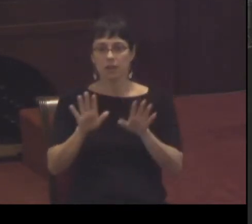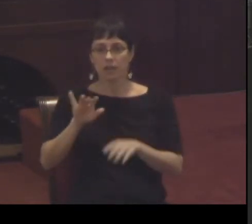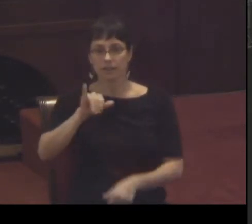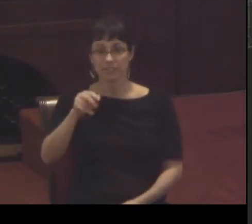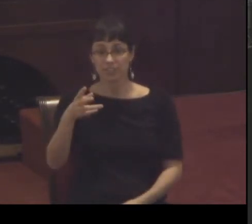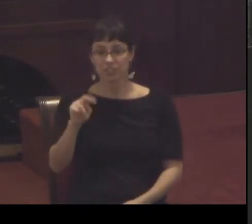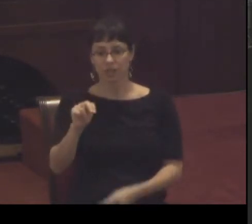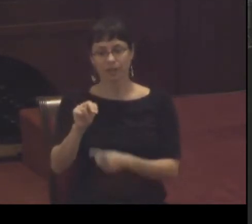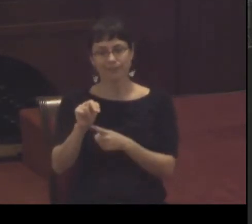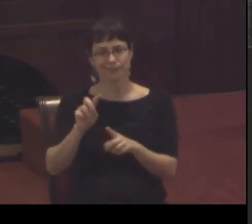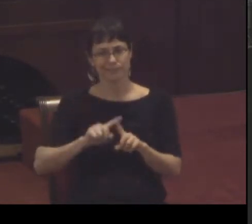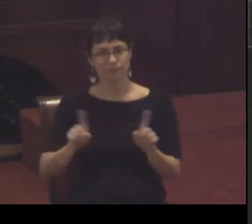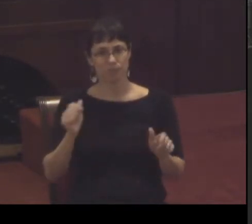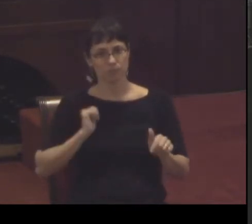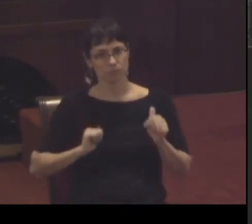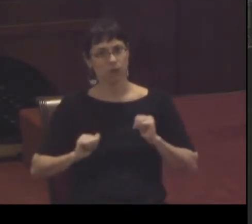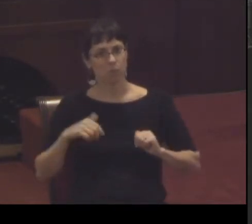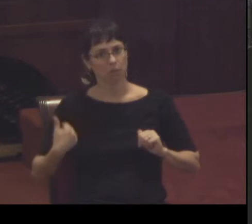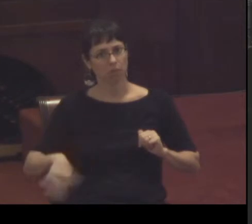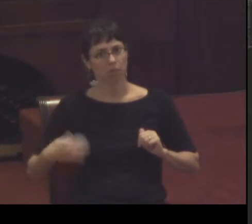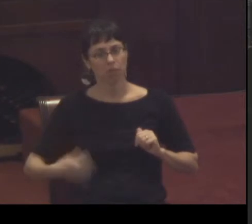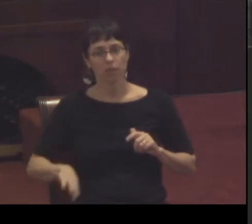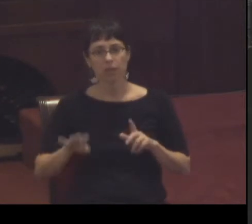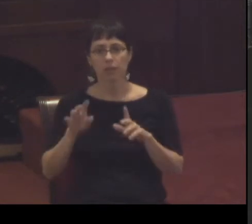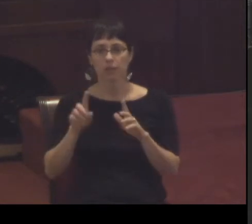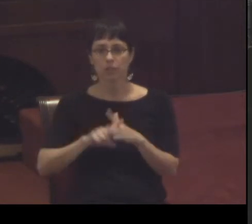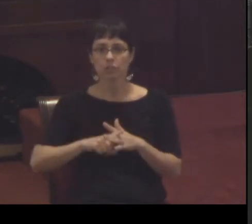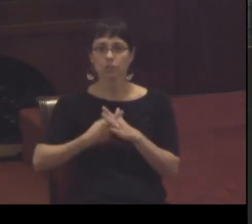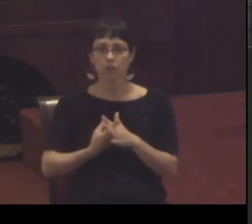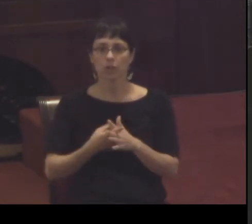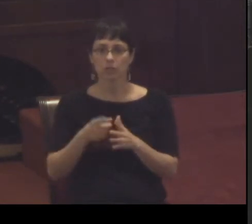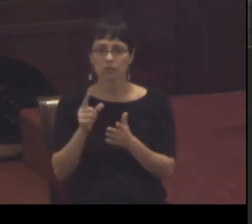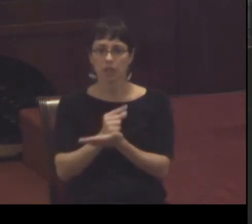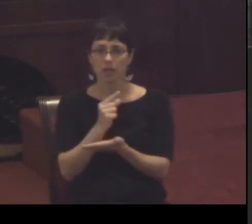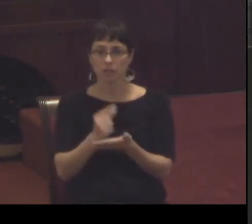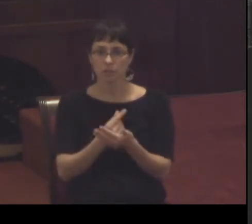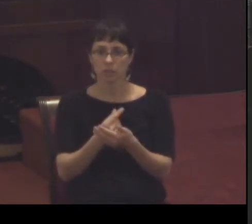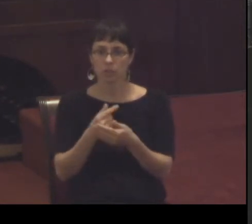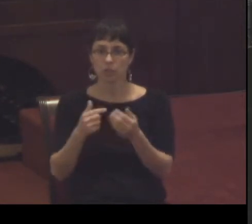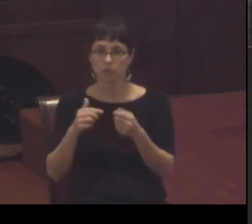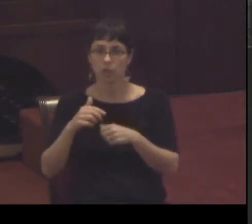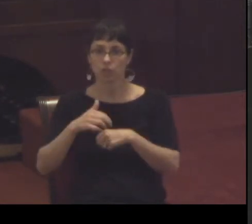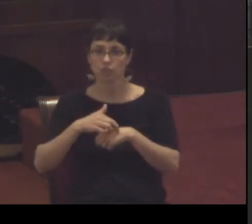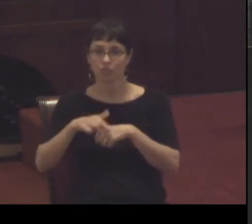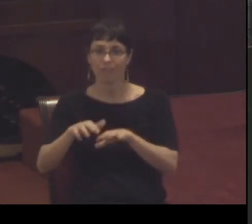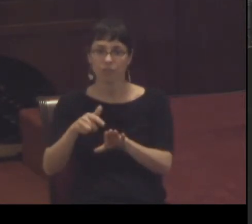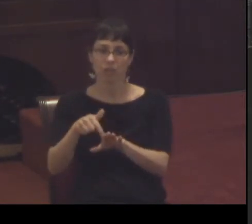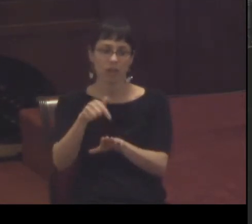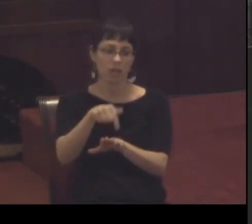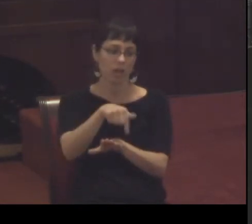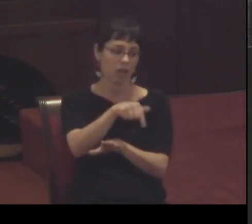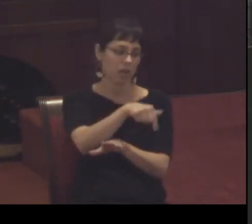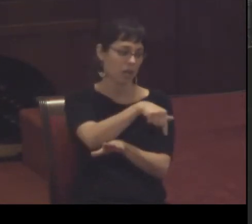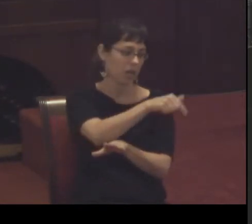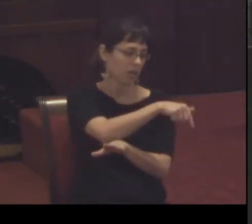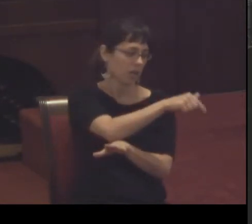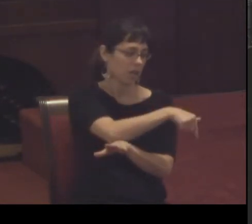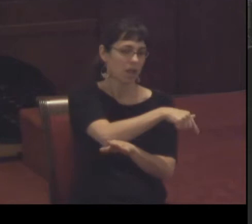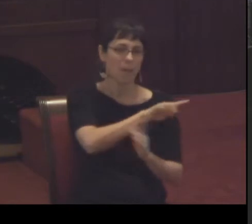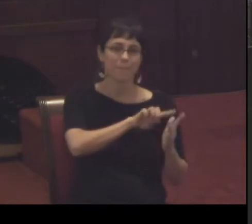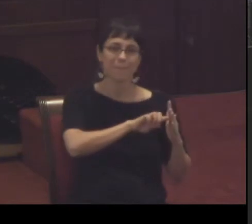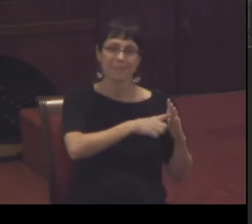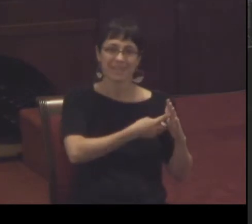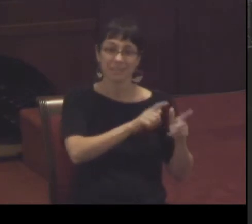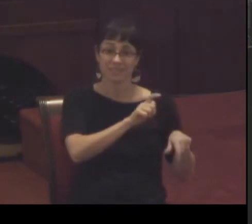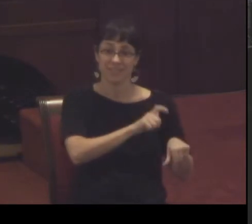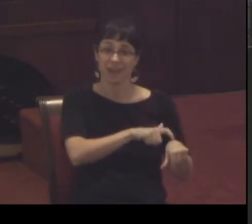drama I guess he launches his gospel with the reference to the beginning that goes back to time immemorial a